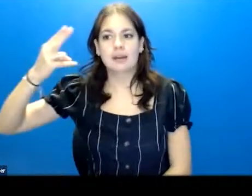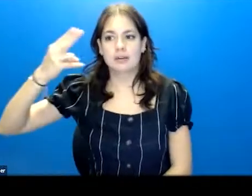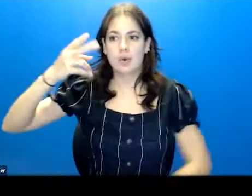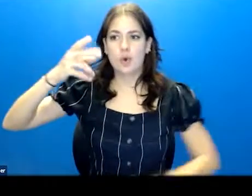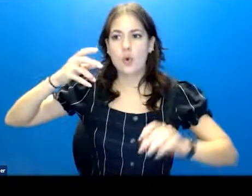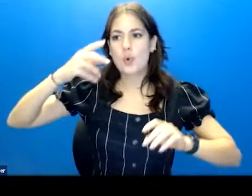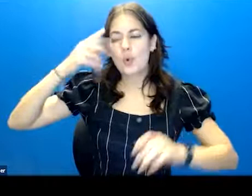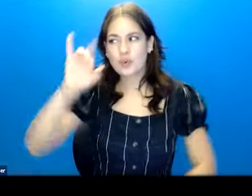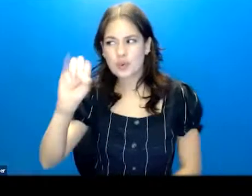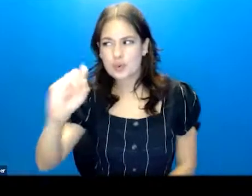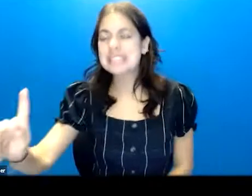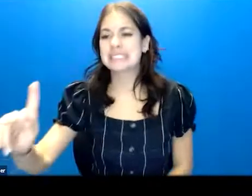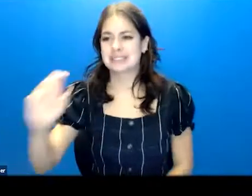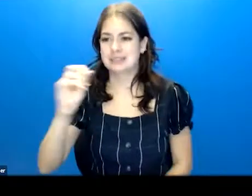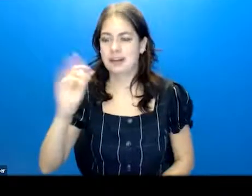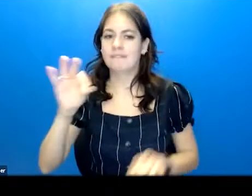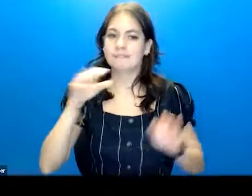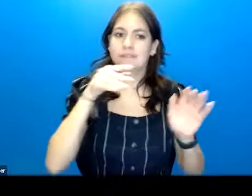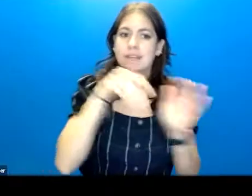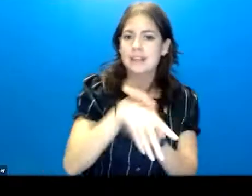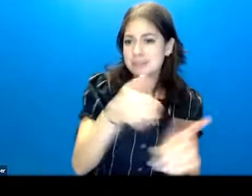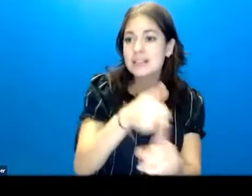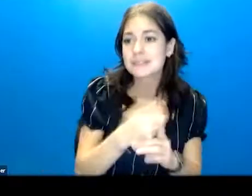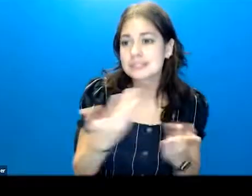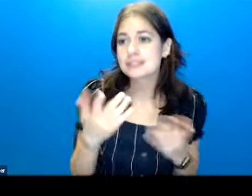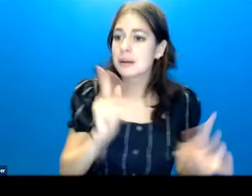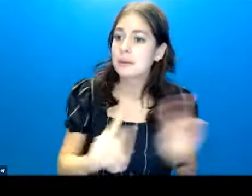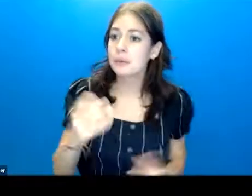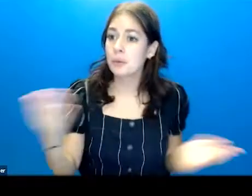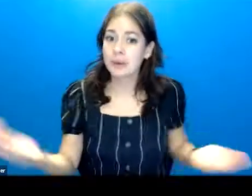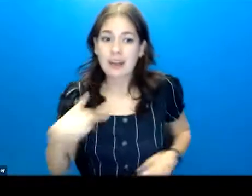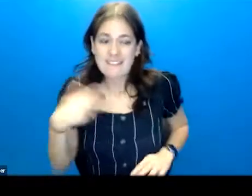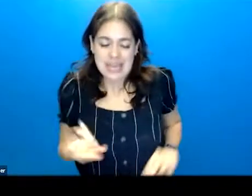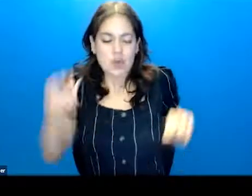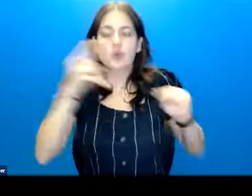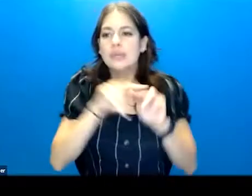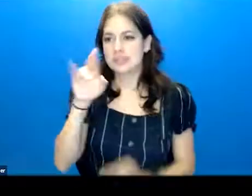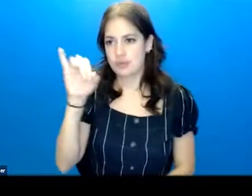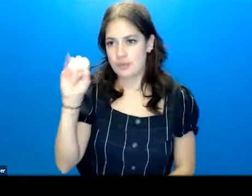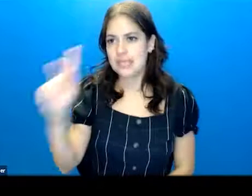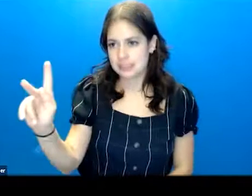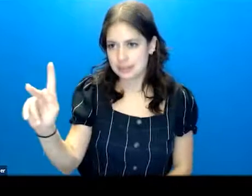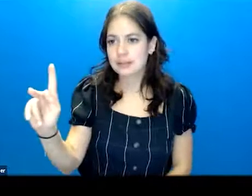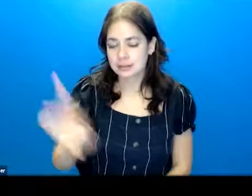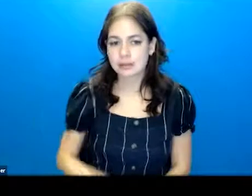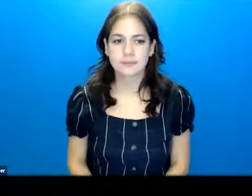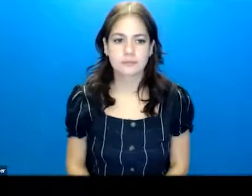why I'm here, right? So the folks that we are serving have an increased risk of suicide